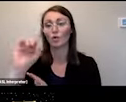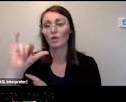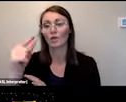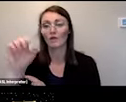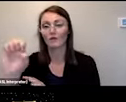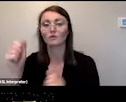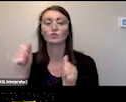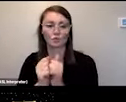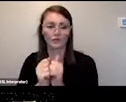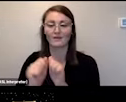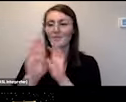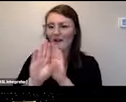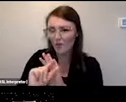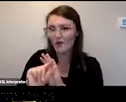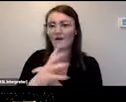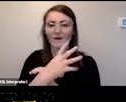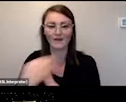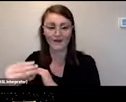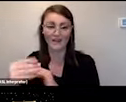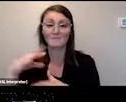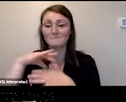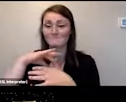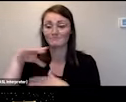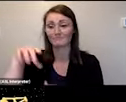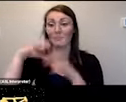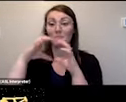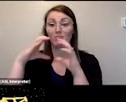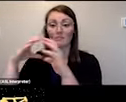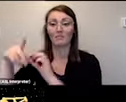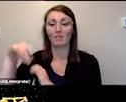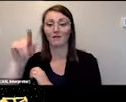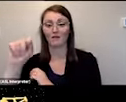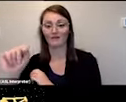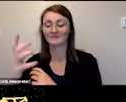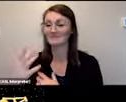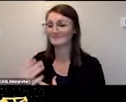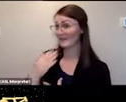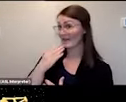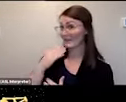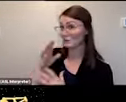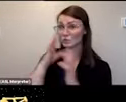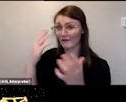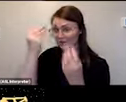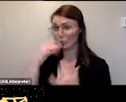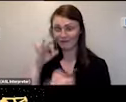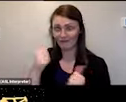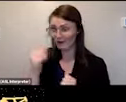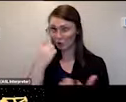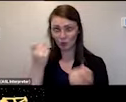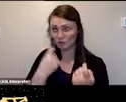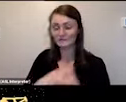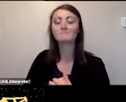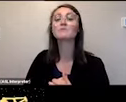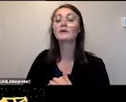thank you so much and let me know if have any questions thank you so much caroline we did get one question to